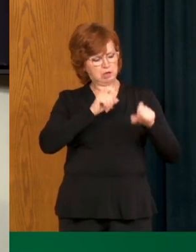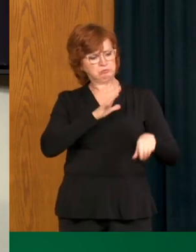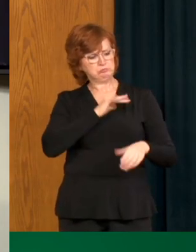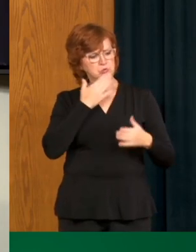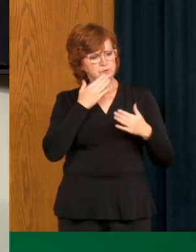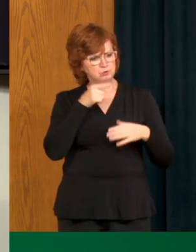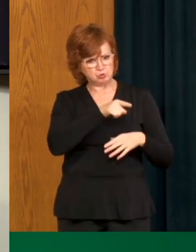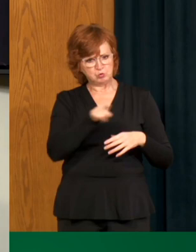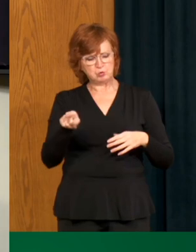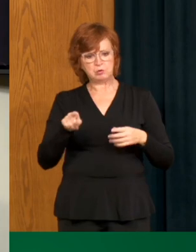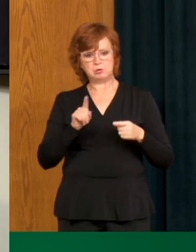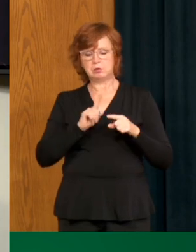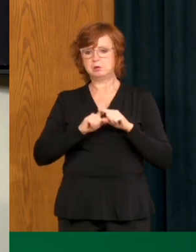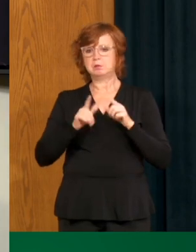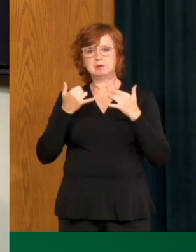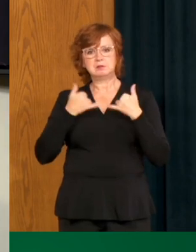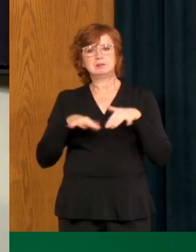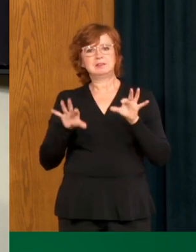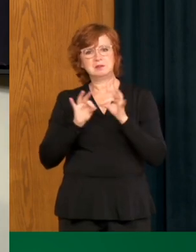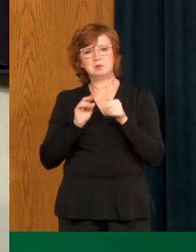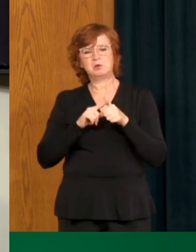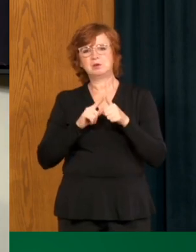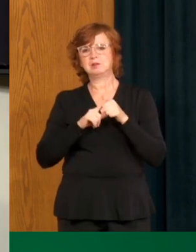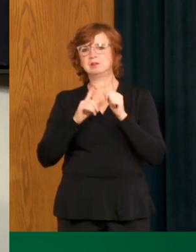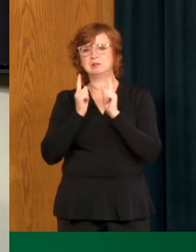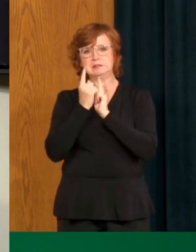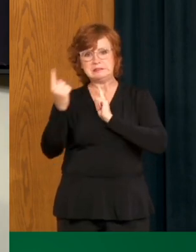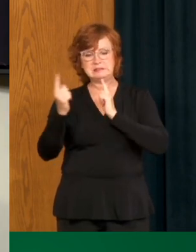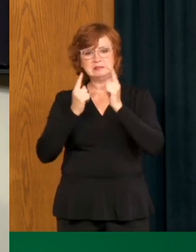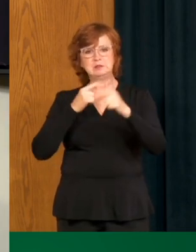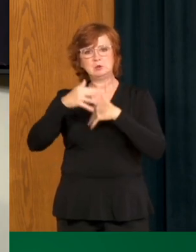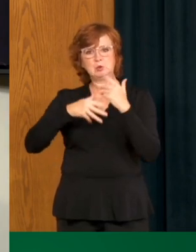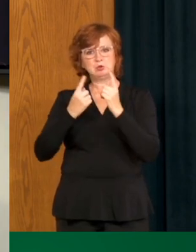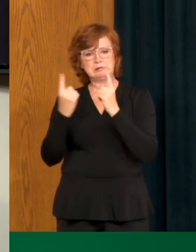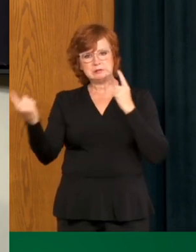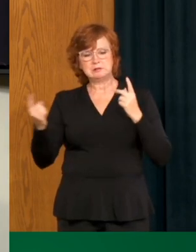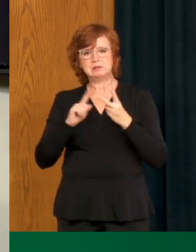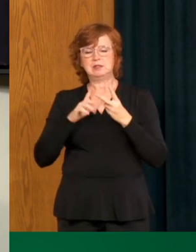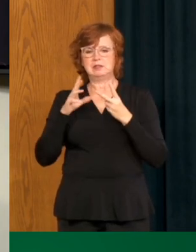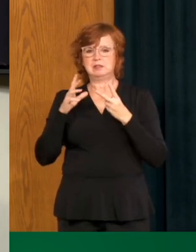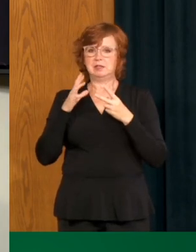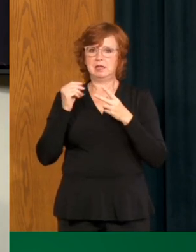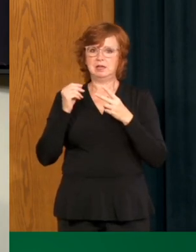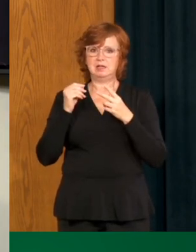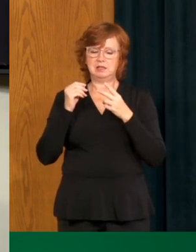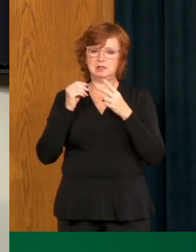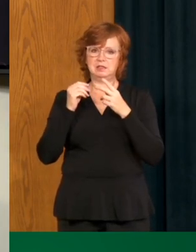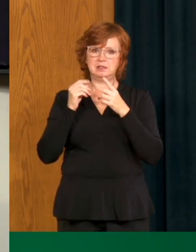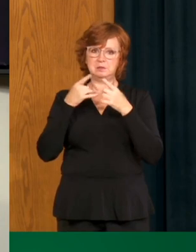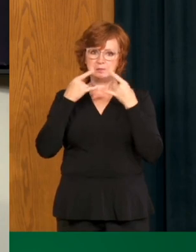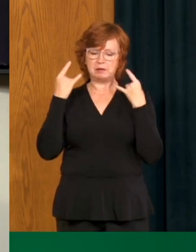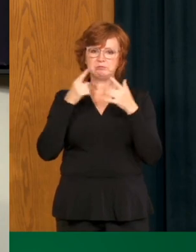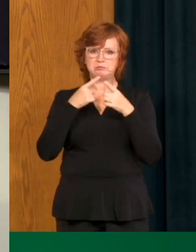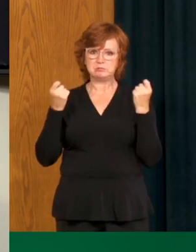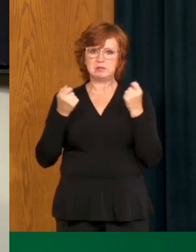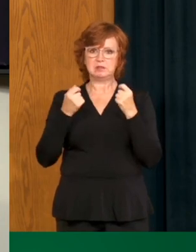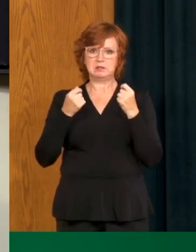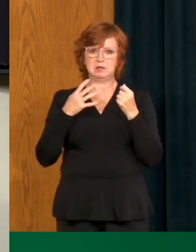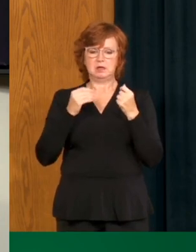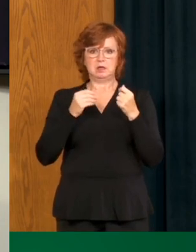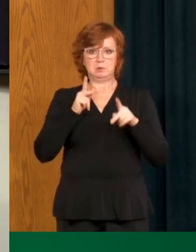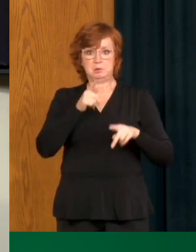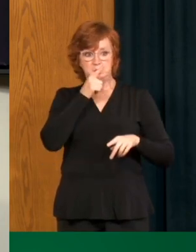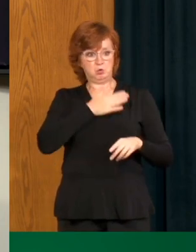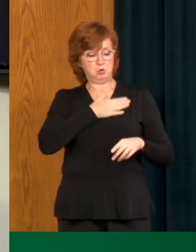physical distancing, to help us keep the curve flat. And we must recognize the people who come forward for testing and not